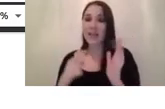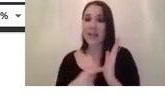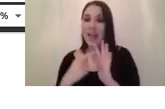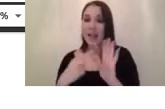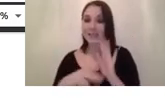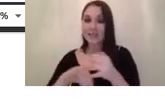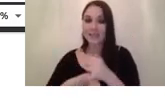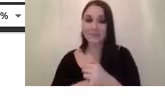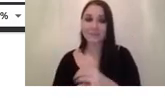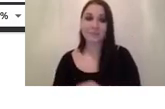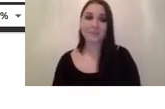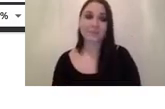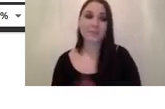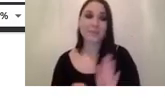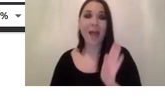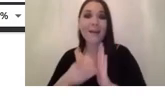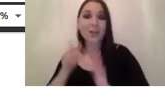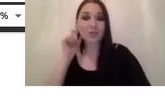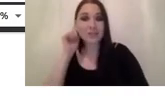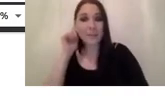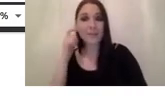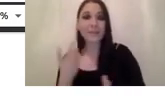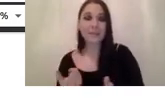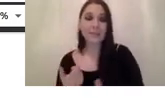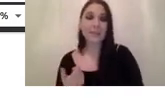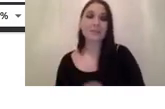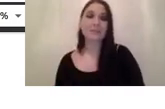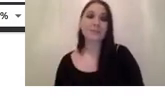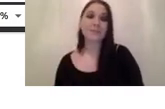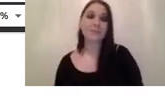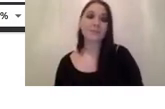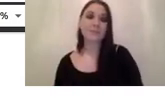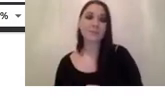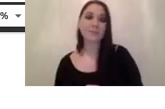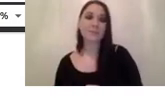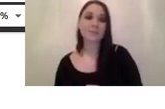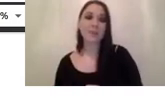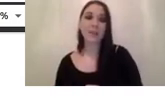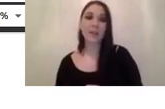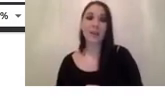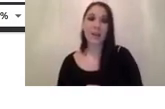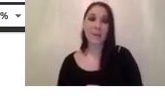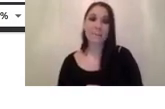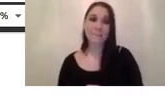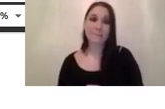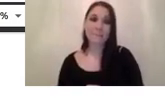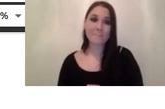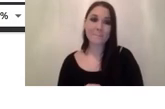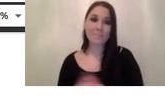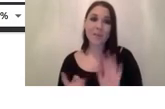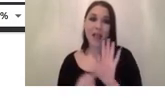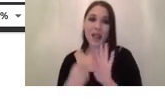some extra tips regarding um um lens selection um